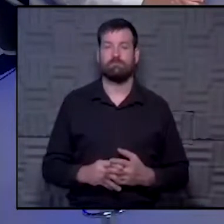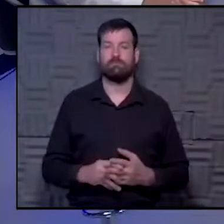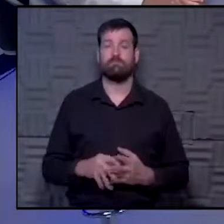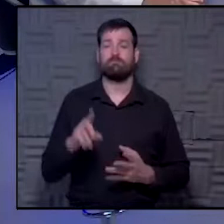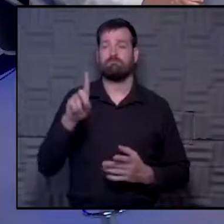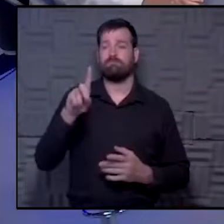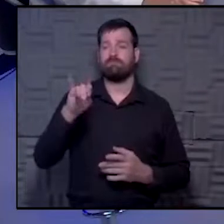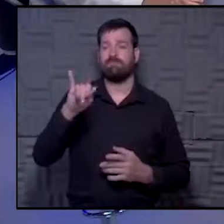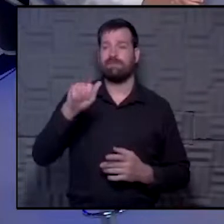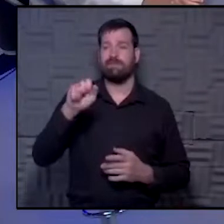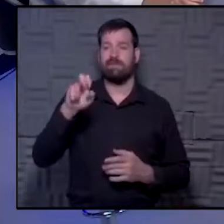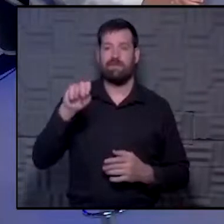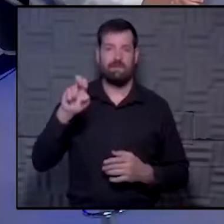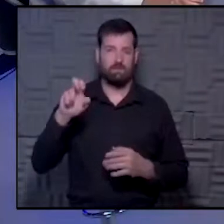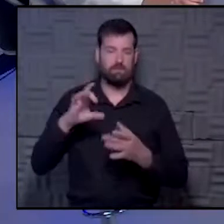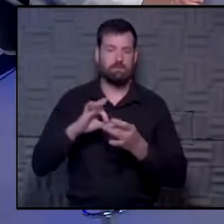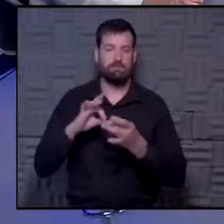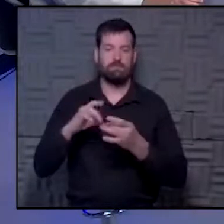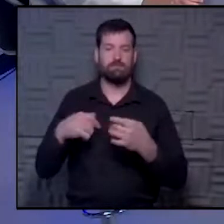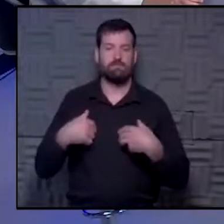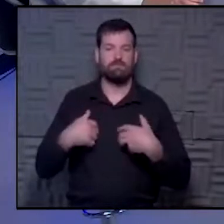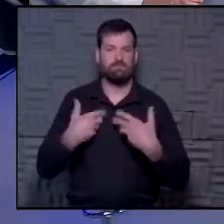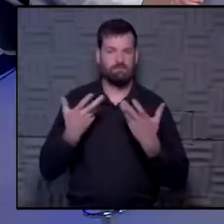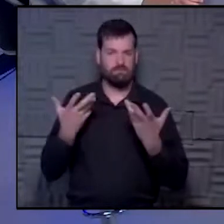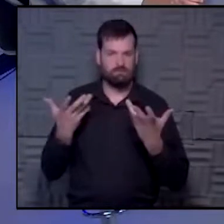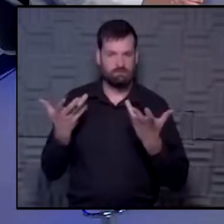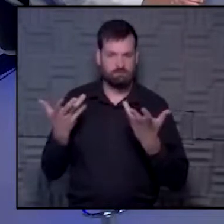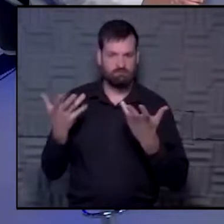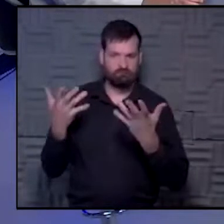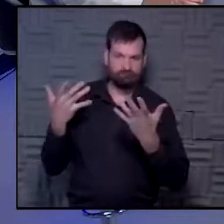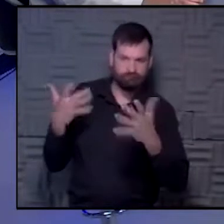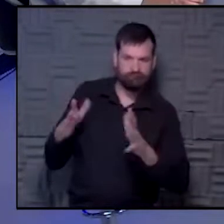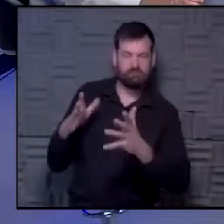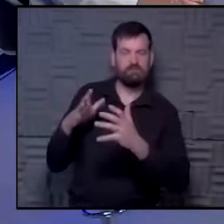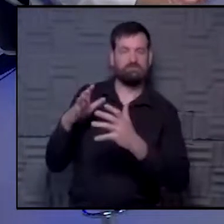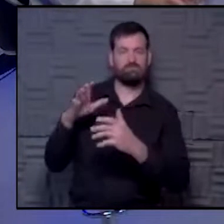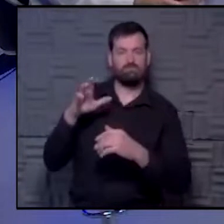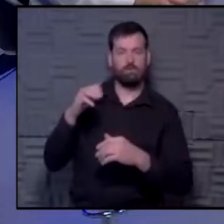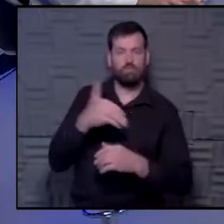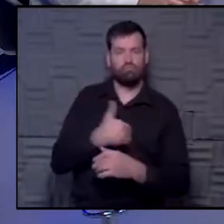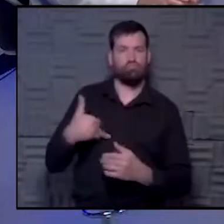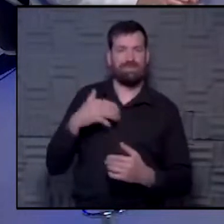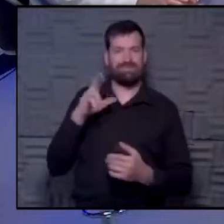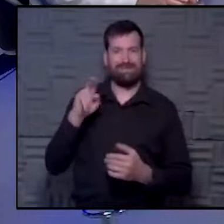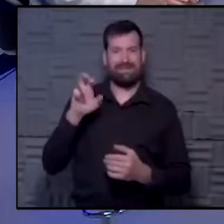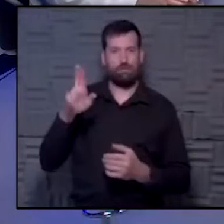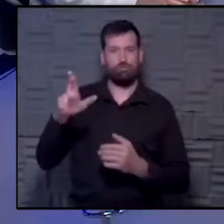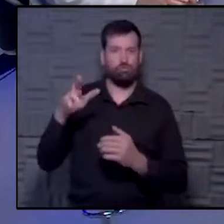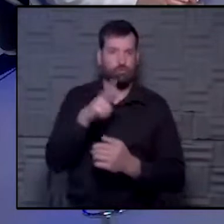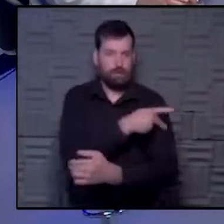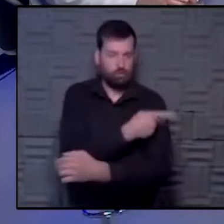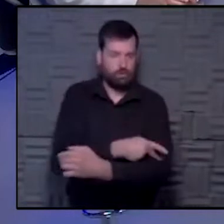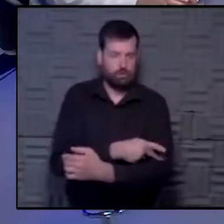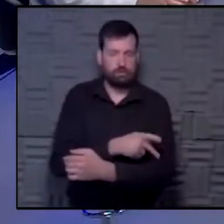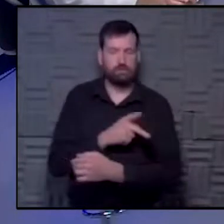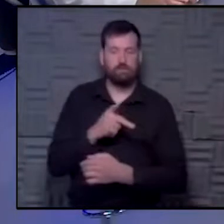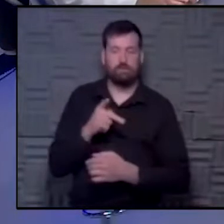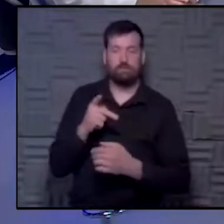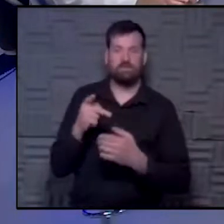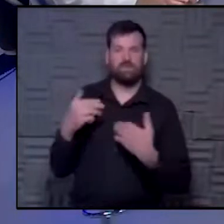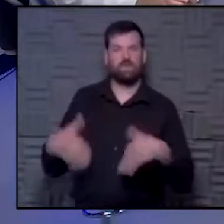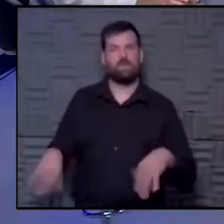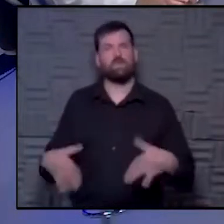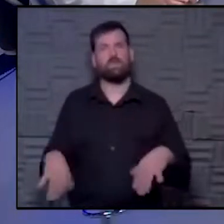Diane says, I've mentored breast cancer patients and they were very distraught at the onset of the pandemic. Coupling a new